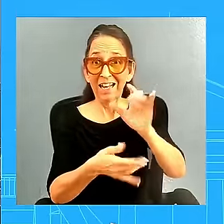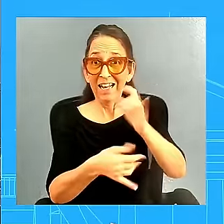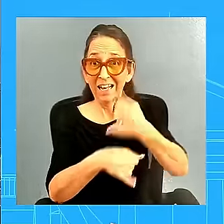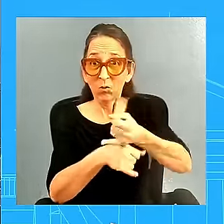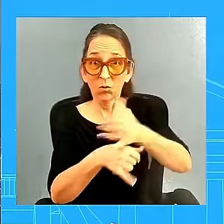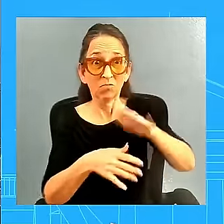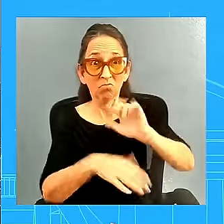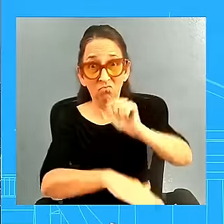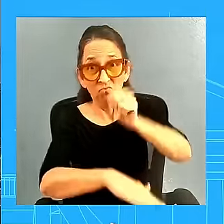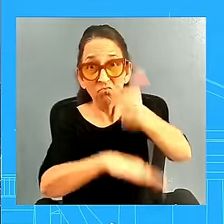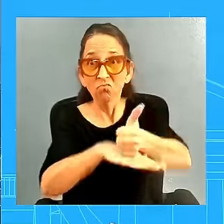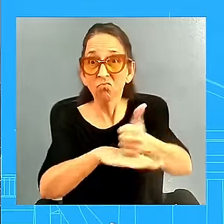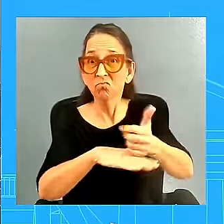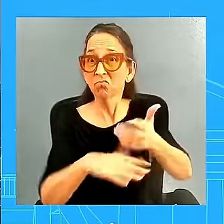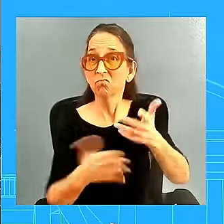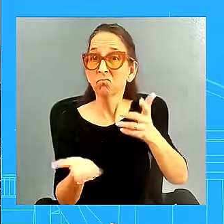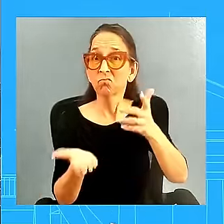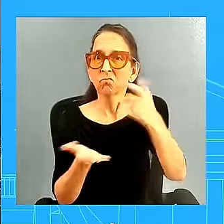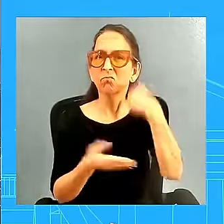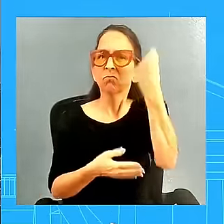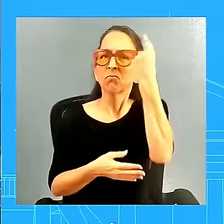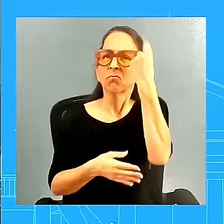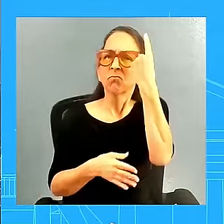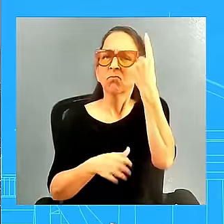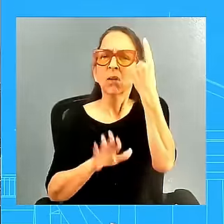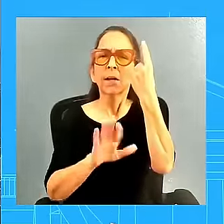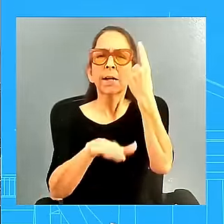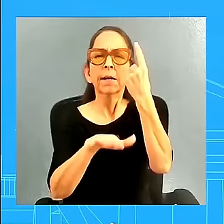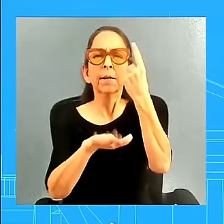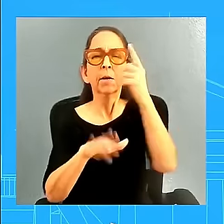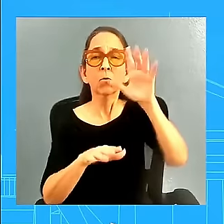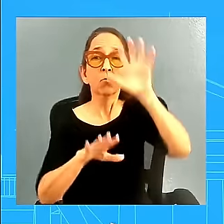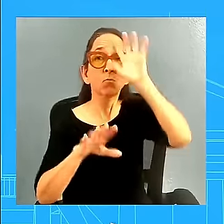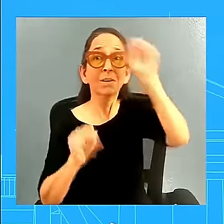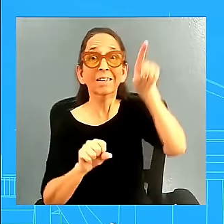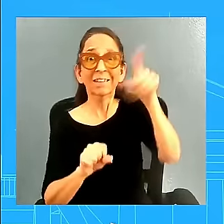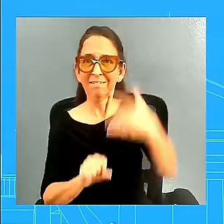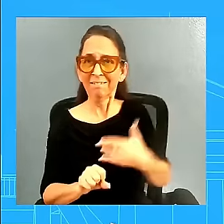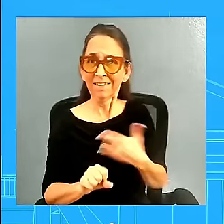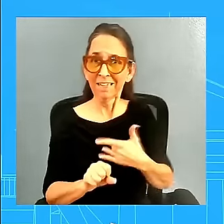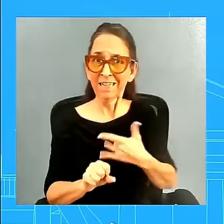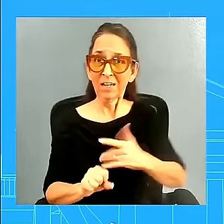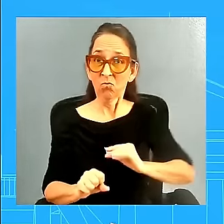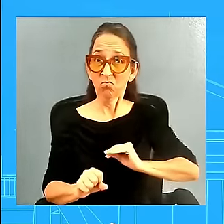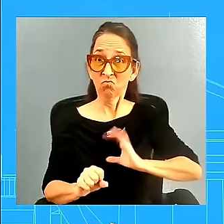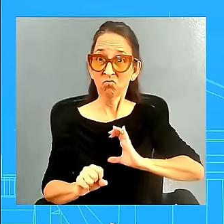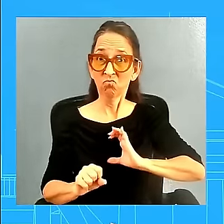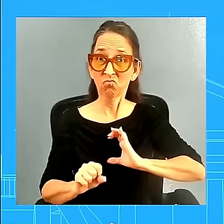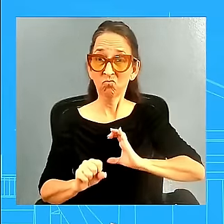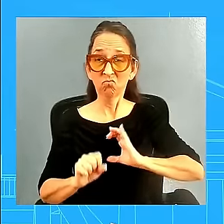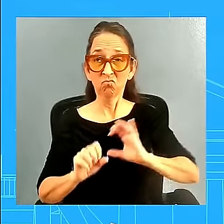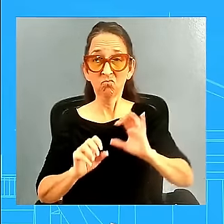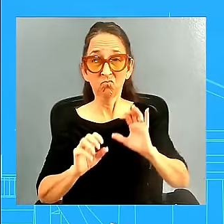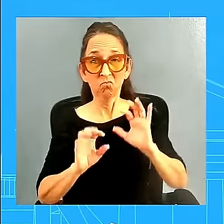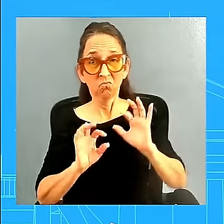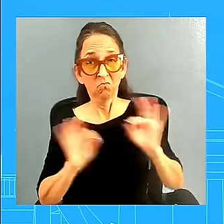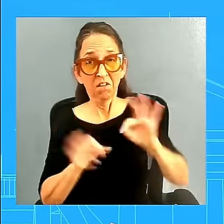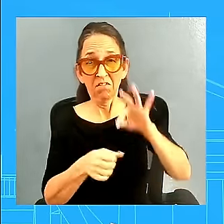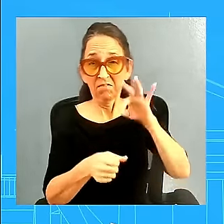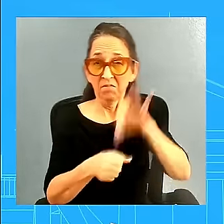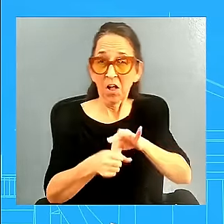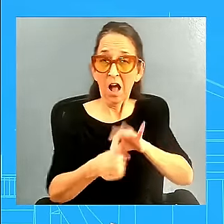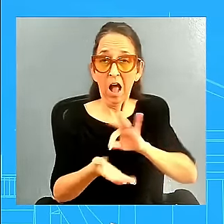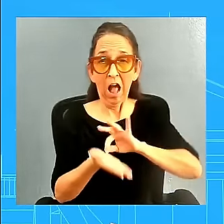the confidence in the votes being counted accurately. Well, the president's talked about this. He believes in our institution. He